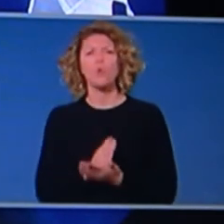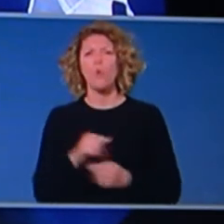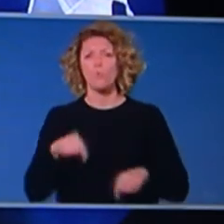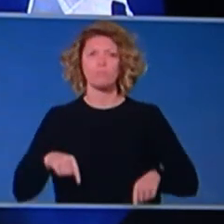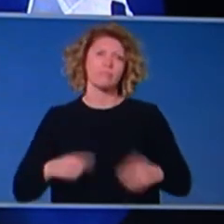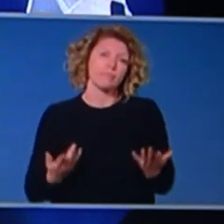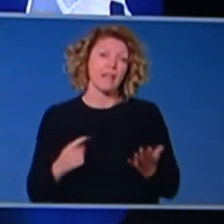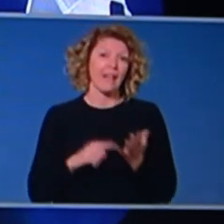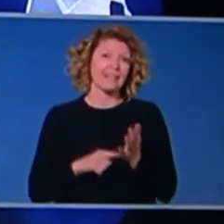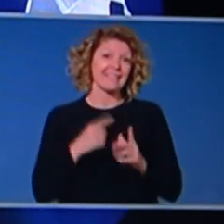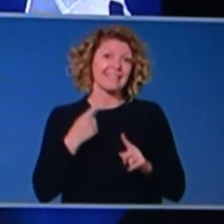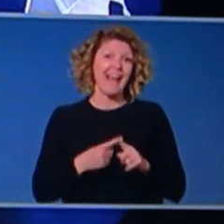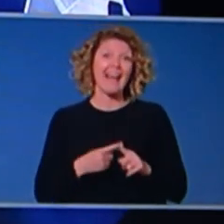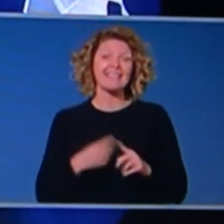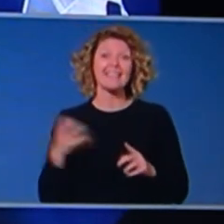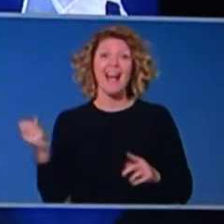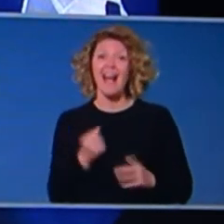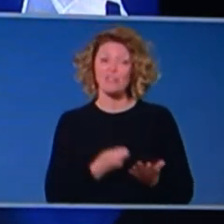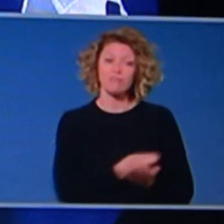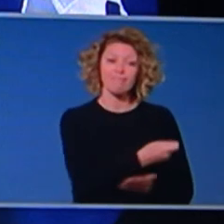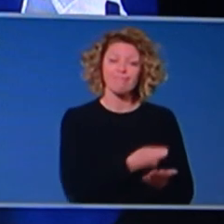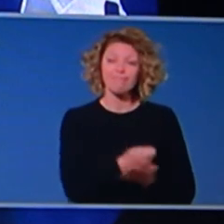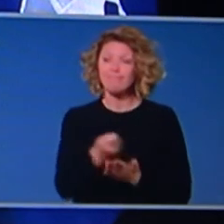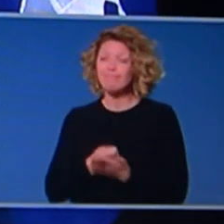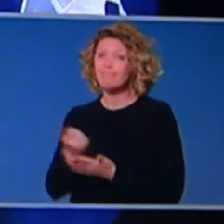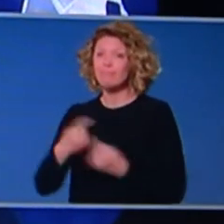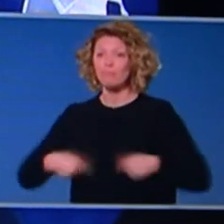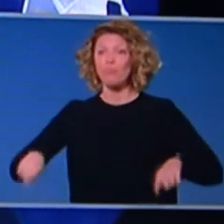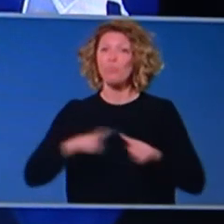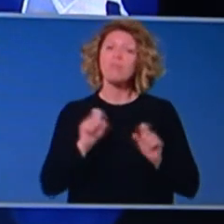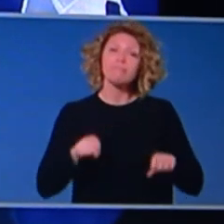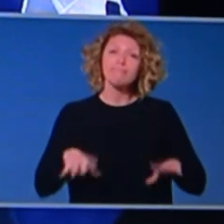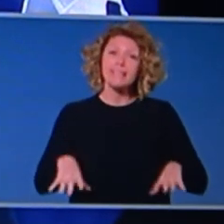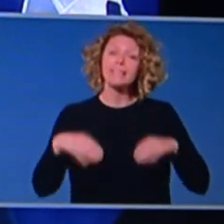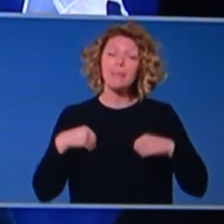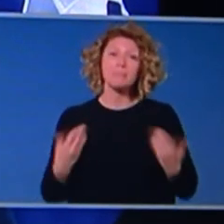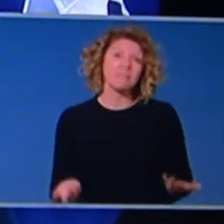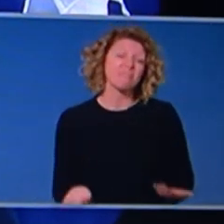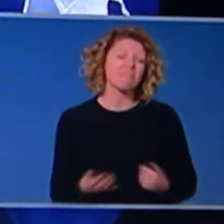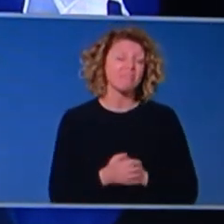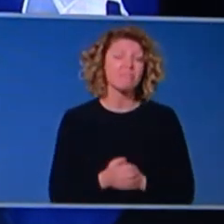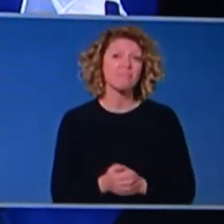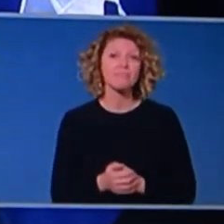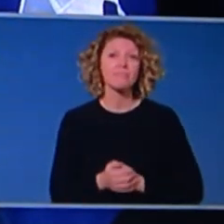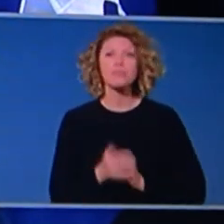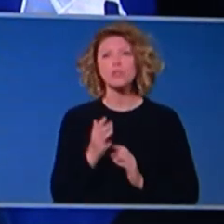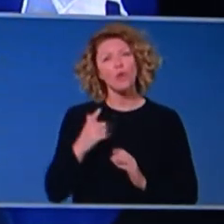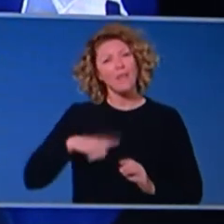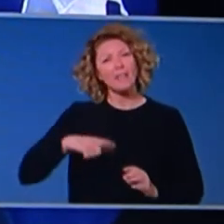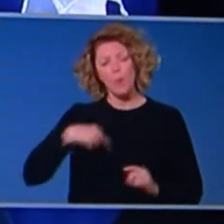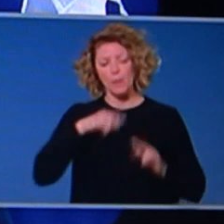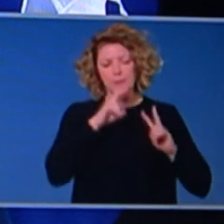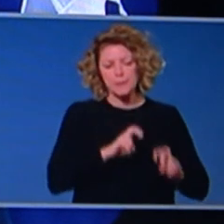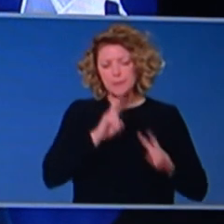taxpayer will be footing a very big bill, and they understand that. And that's why, uh, every single element of that we are